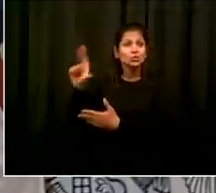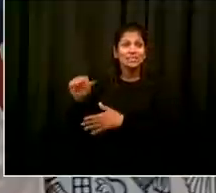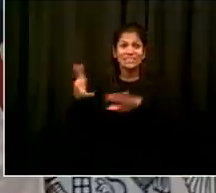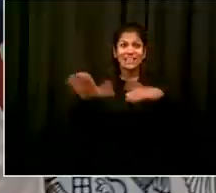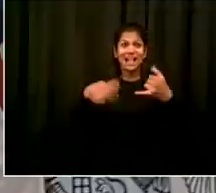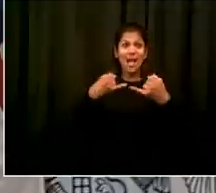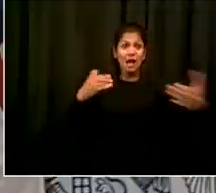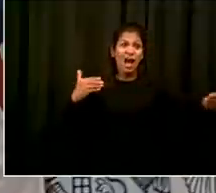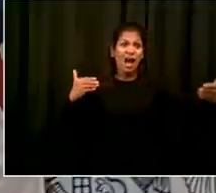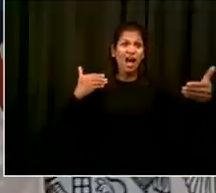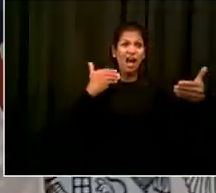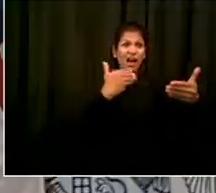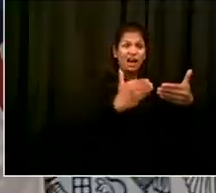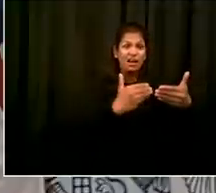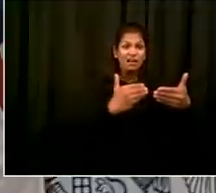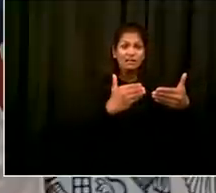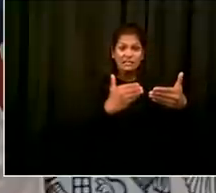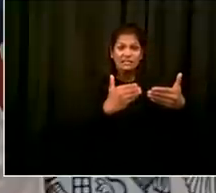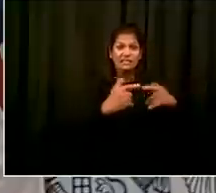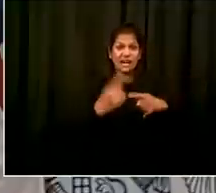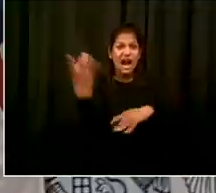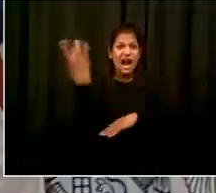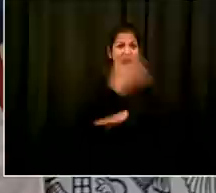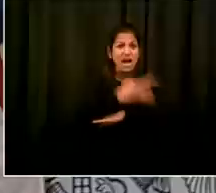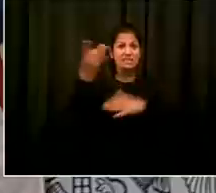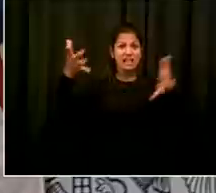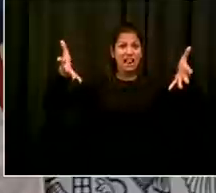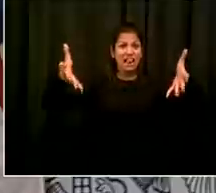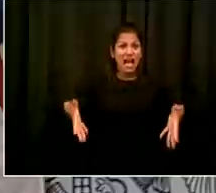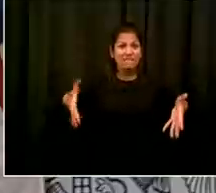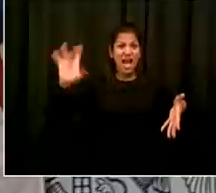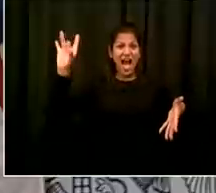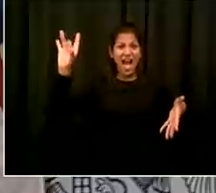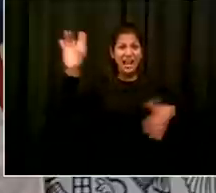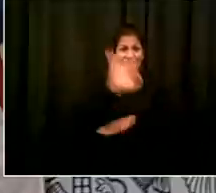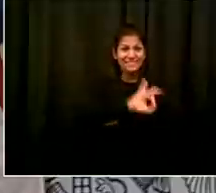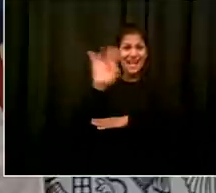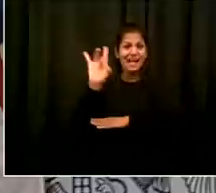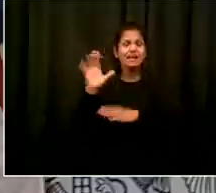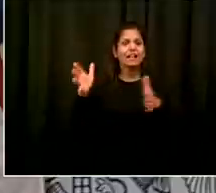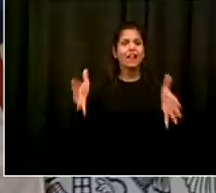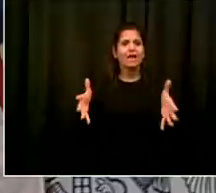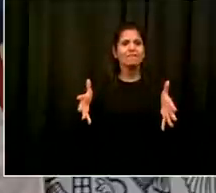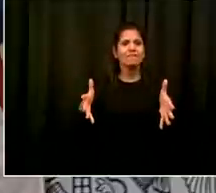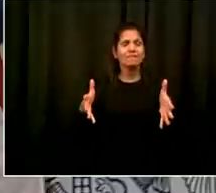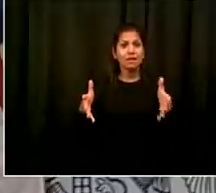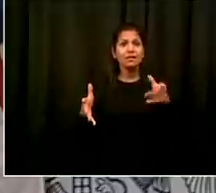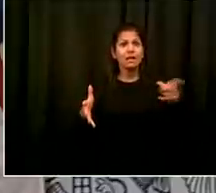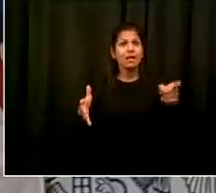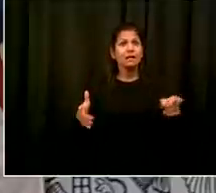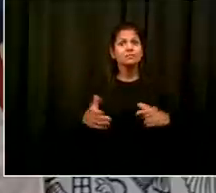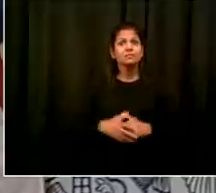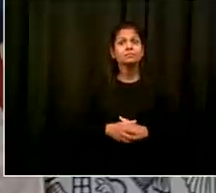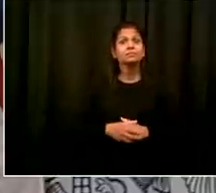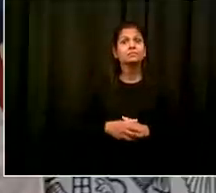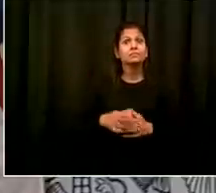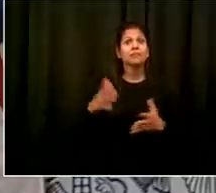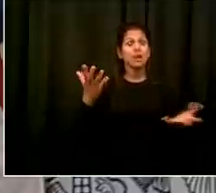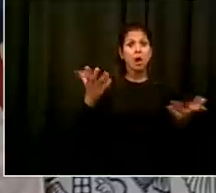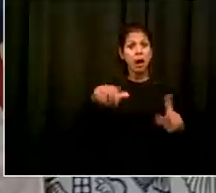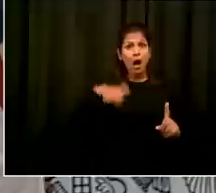it's also important to remember in six weeks yes 42 today six weeks from now the most important election of our